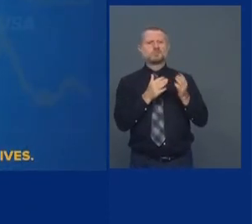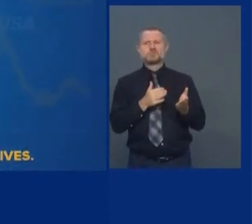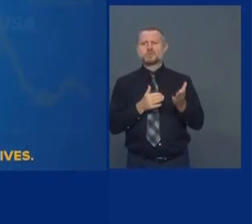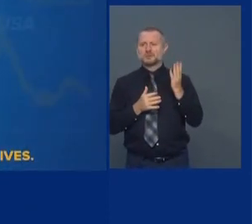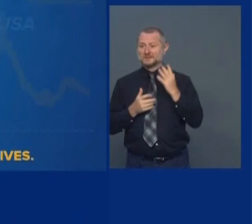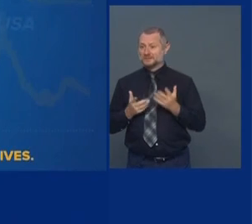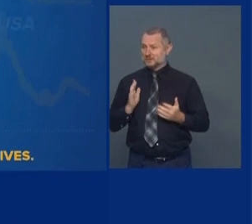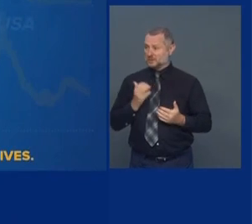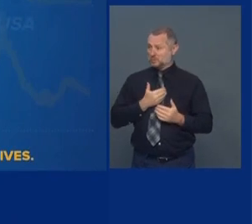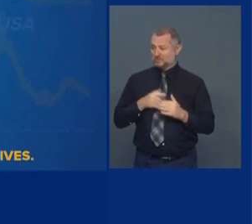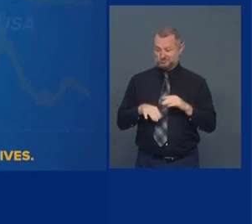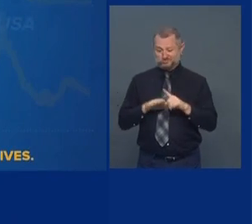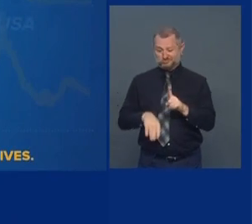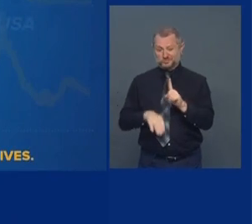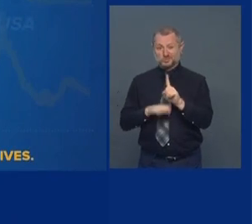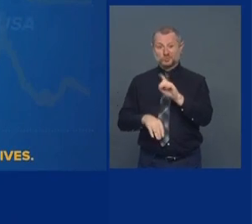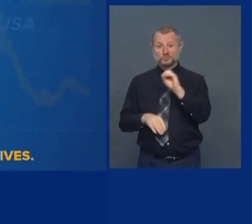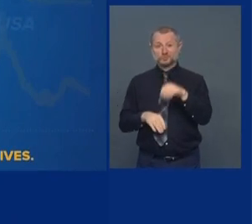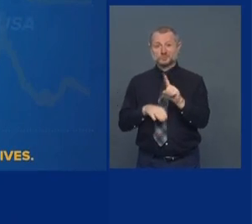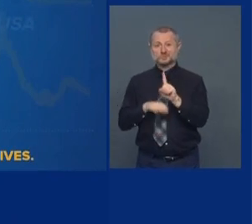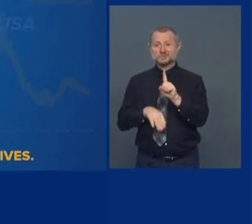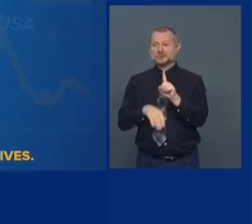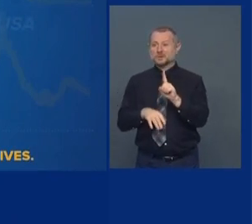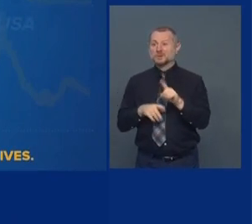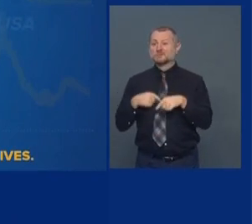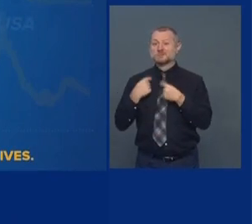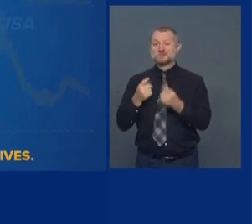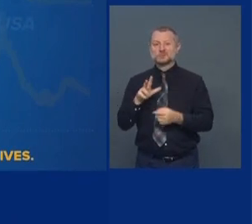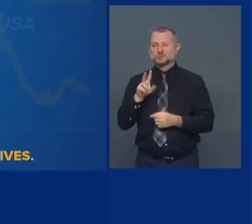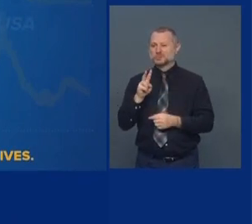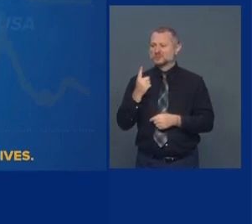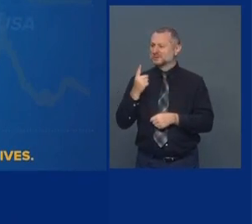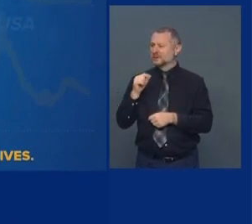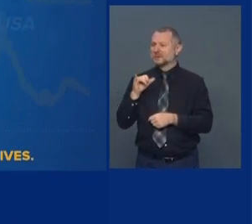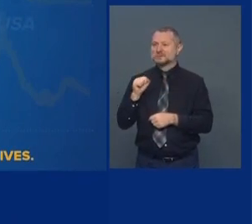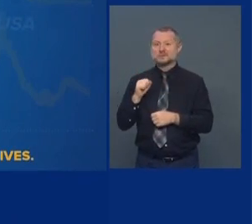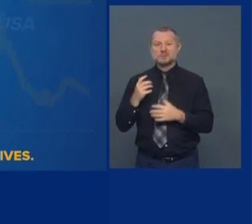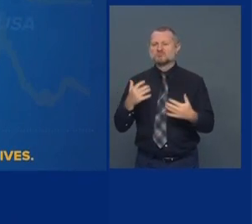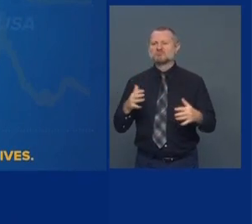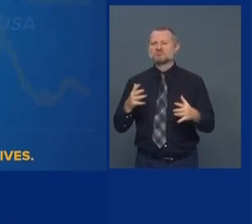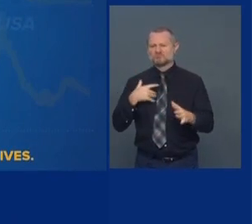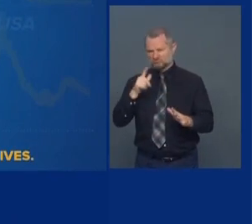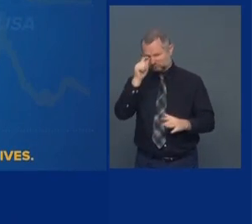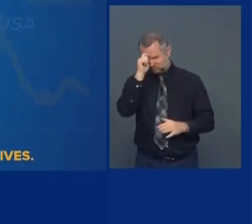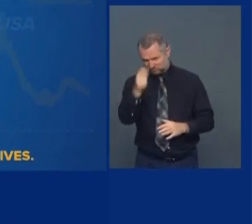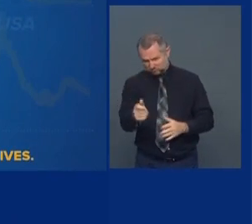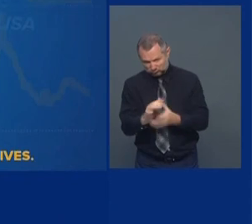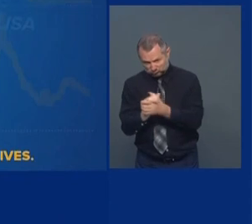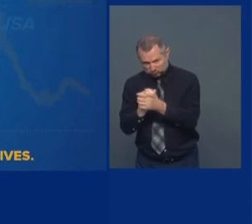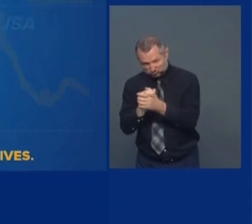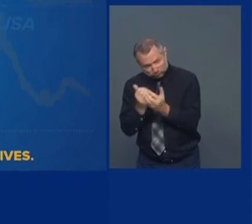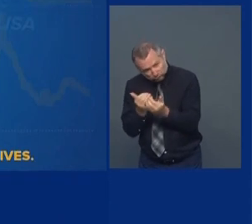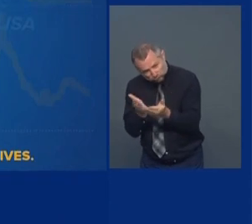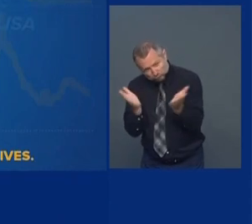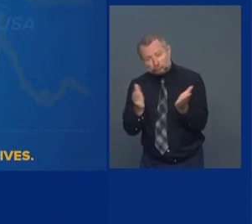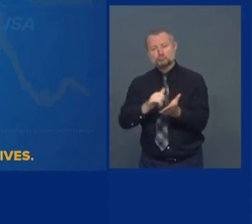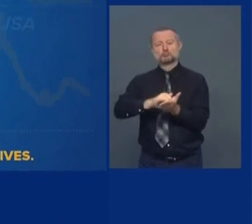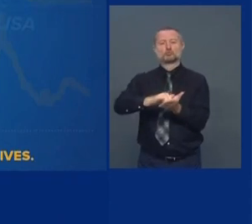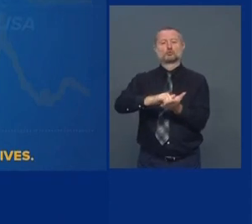days. And my hat's off to New Yorkers. Who's doing this? The continued